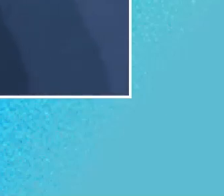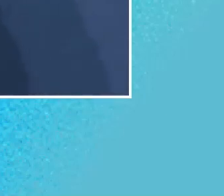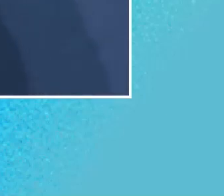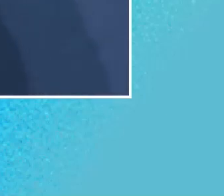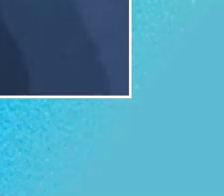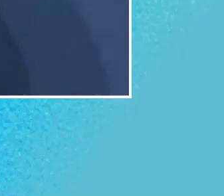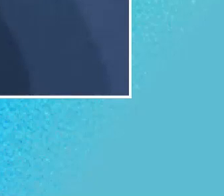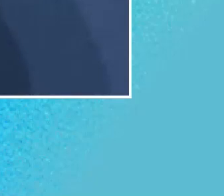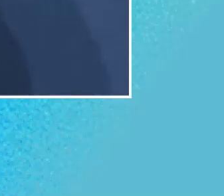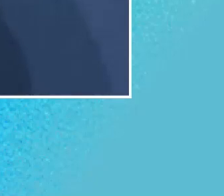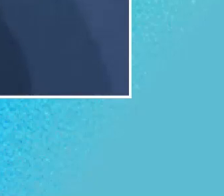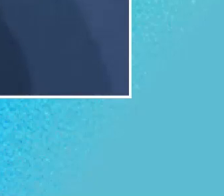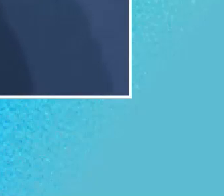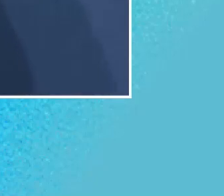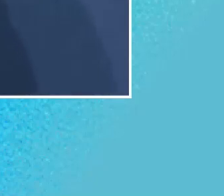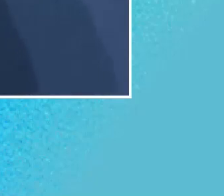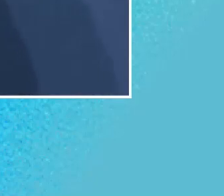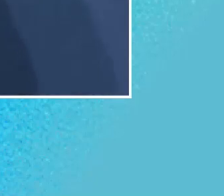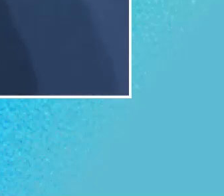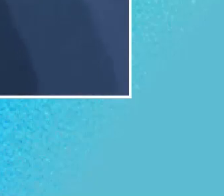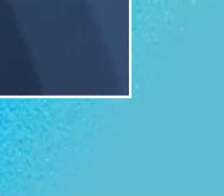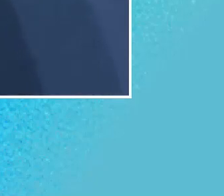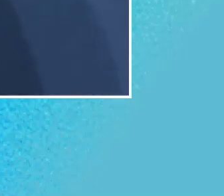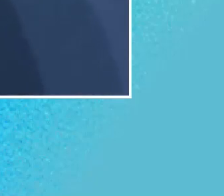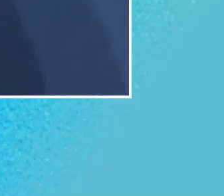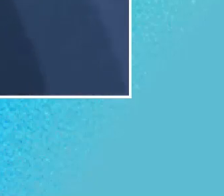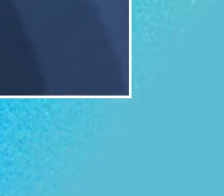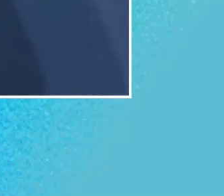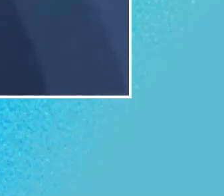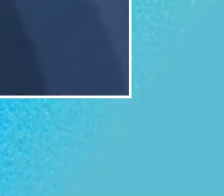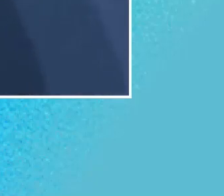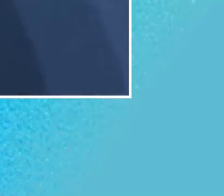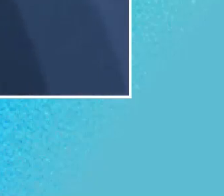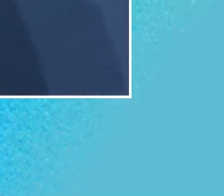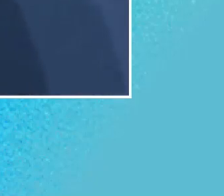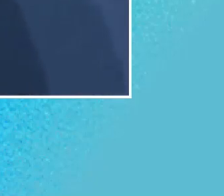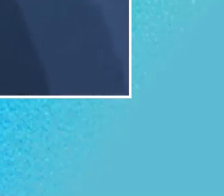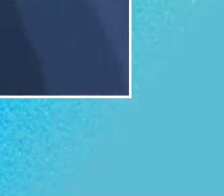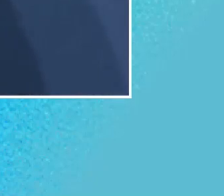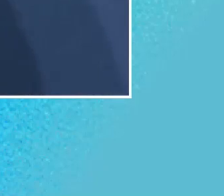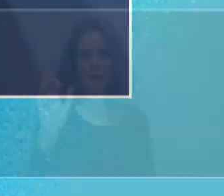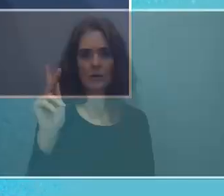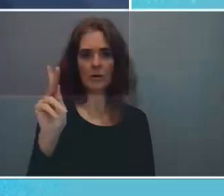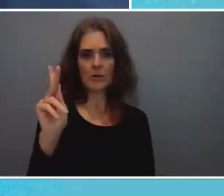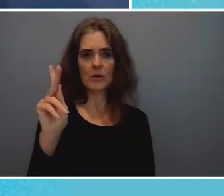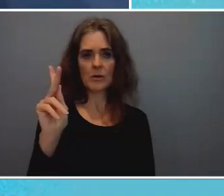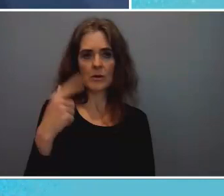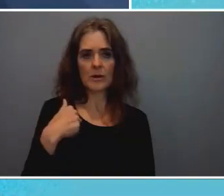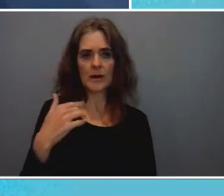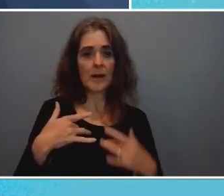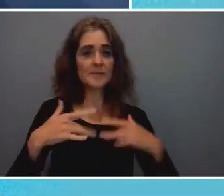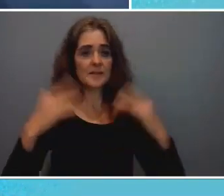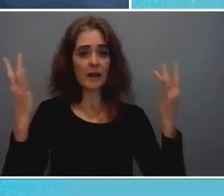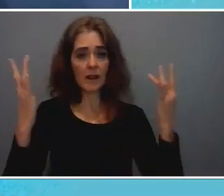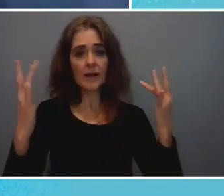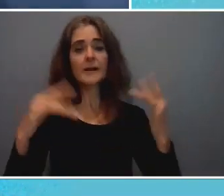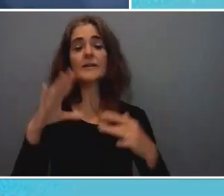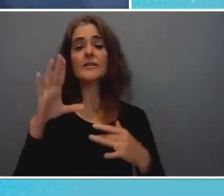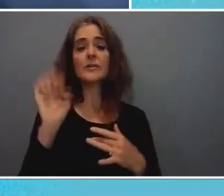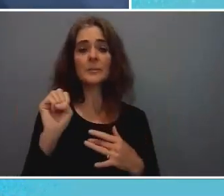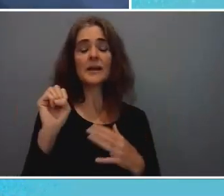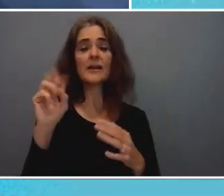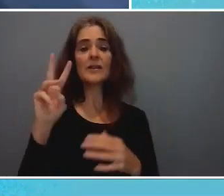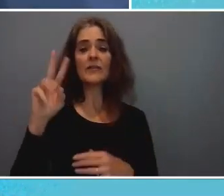My name is Piers Bocock and I am delighted to be the Vice President of International for